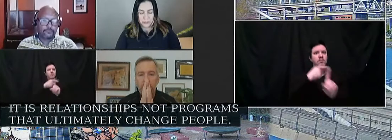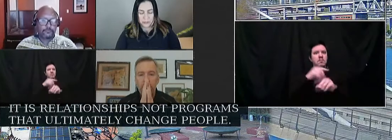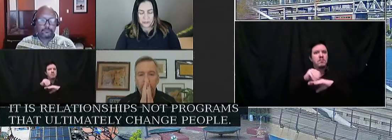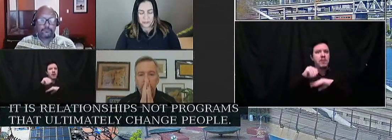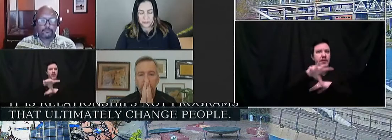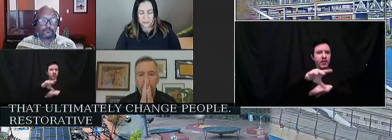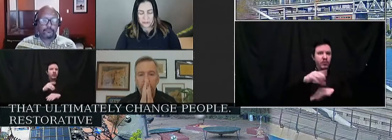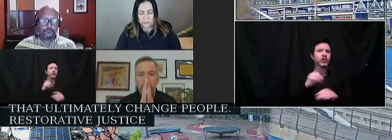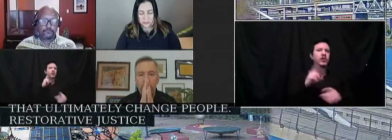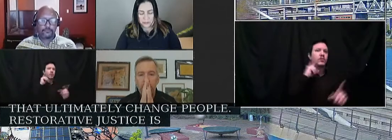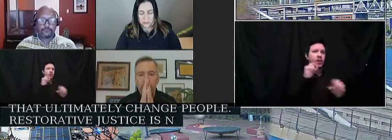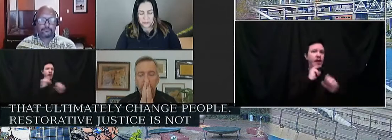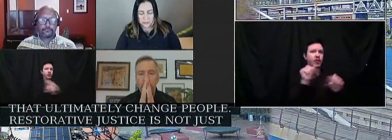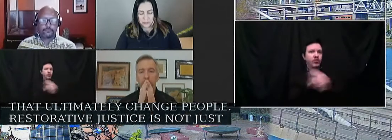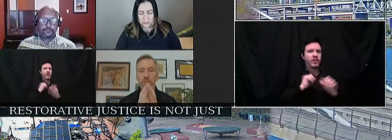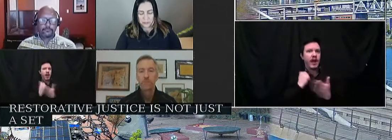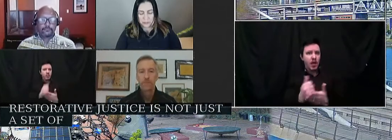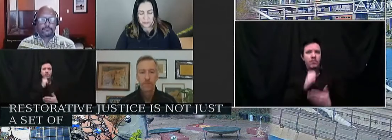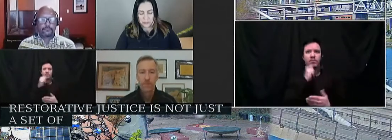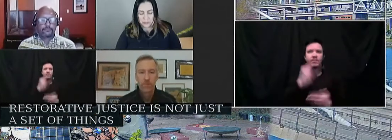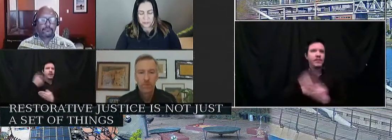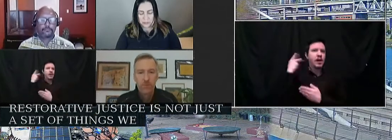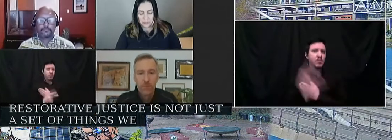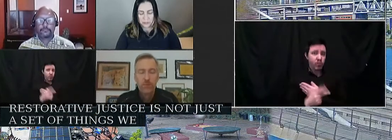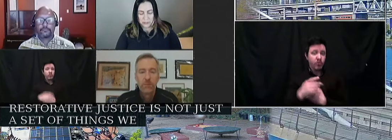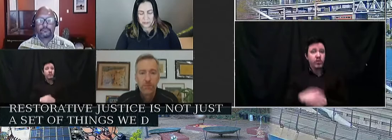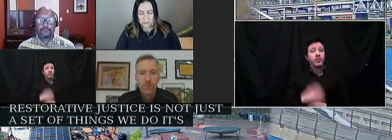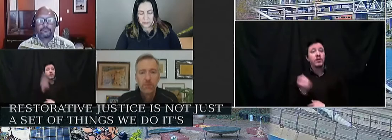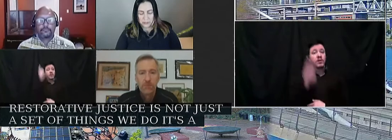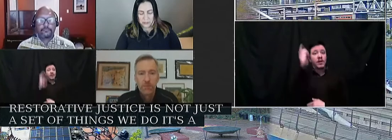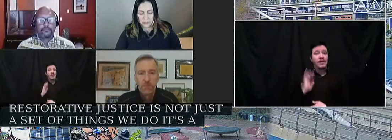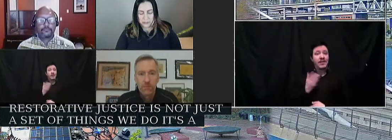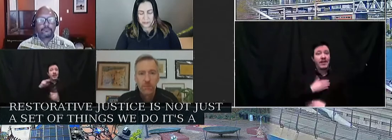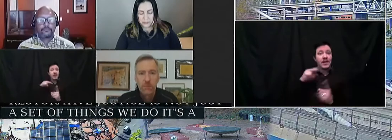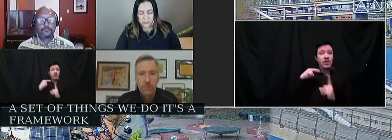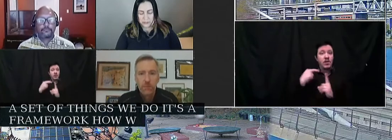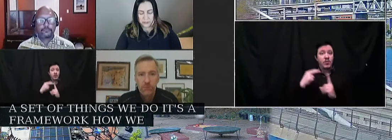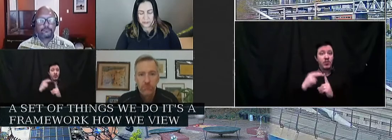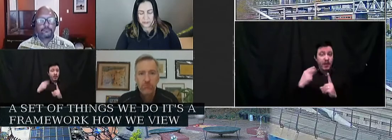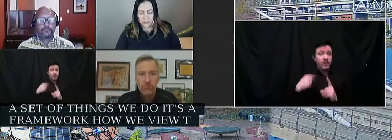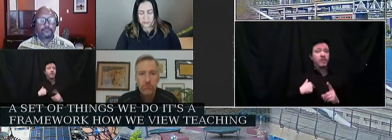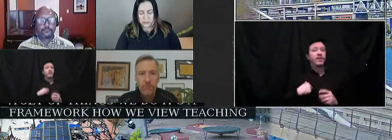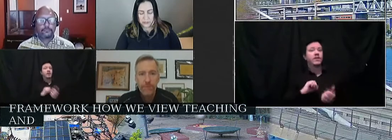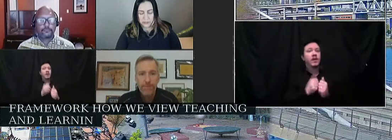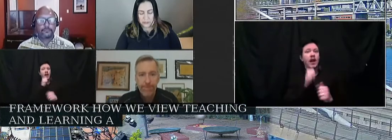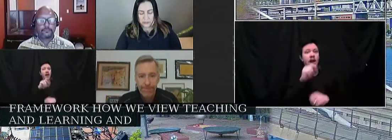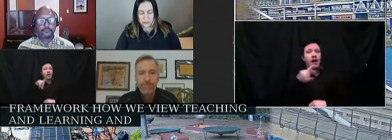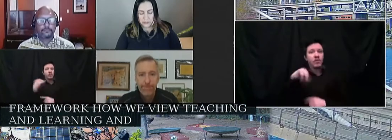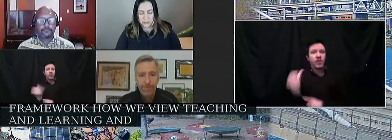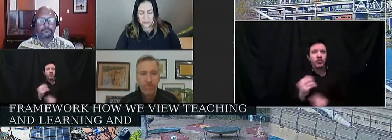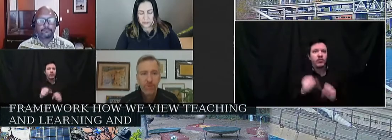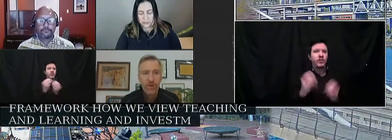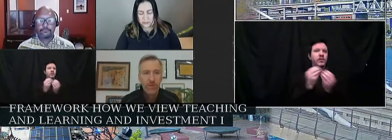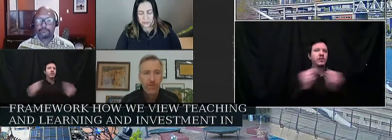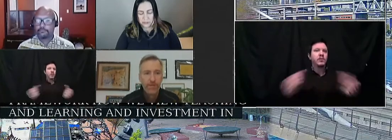of things we do. It is a framework for how we view teaching and learning, and it is our investment in human relationships. Thank you.